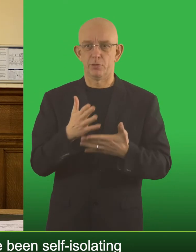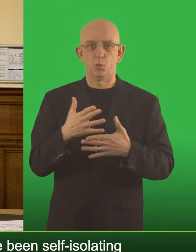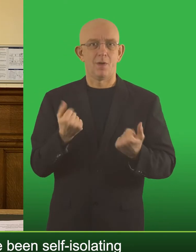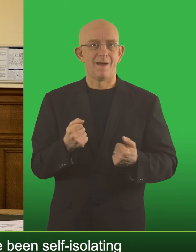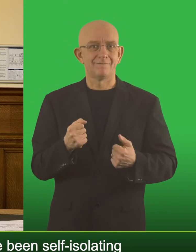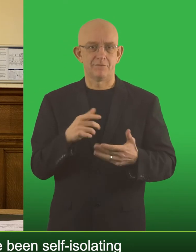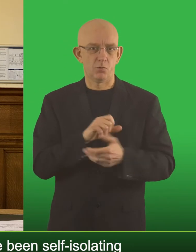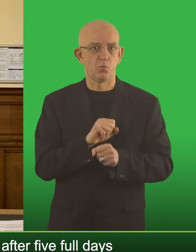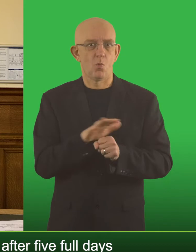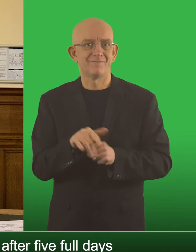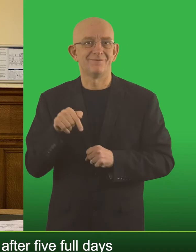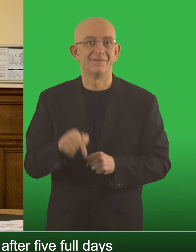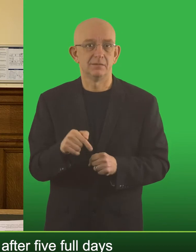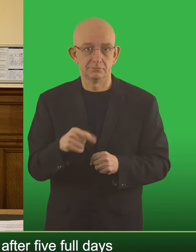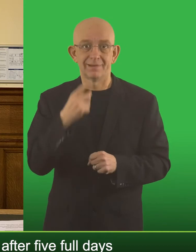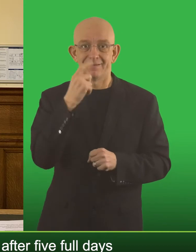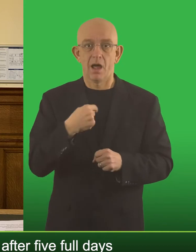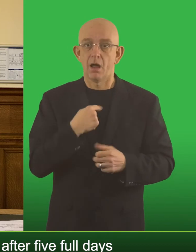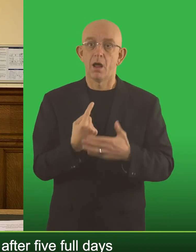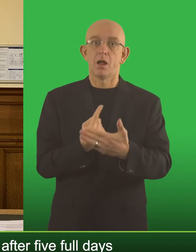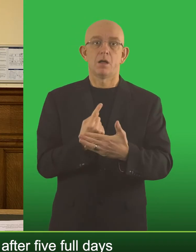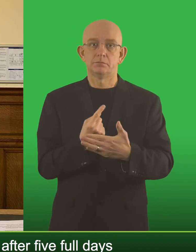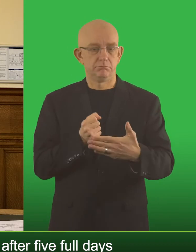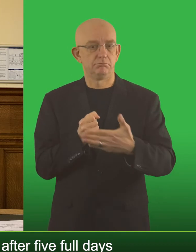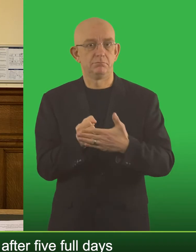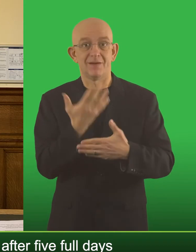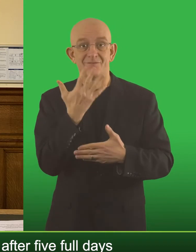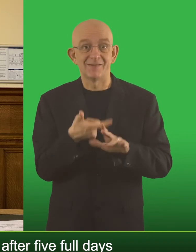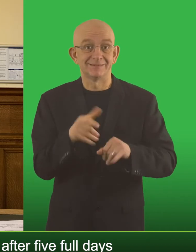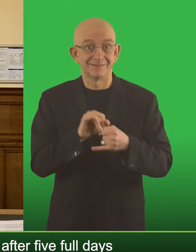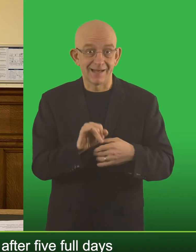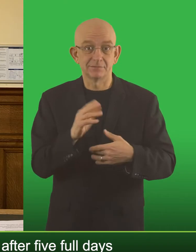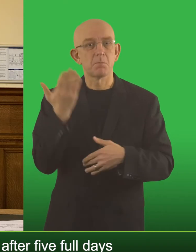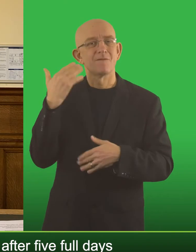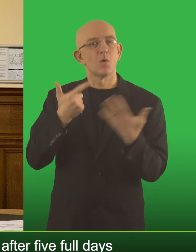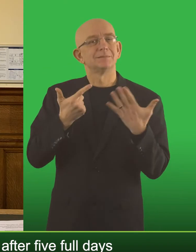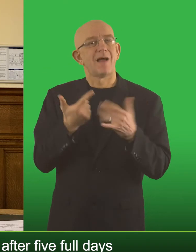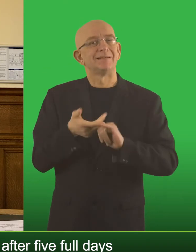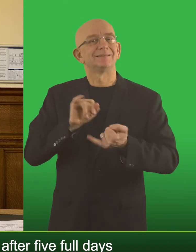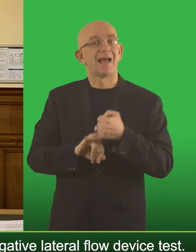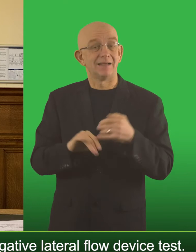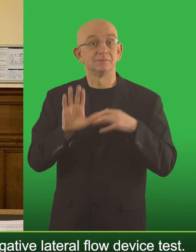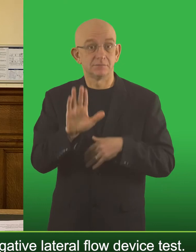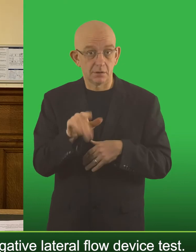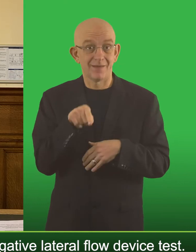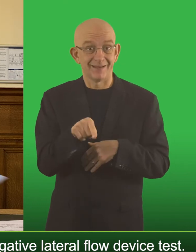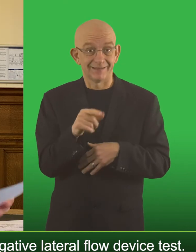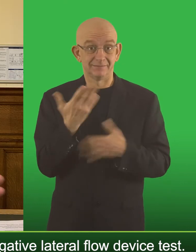because of COVID-19 infection will be able to end their isolation after five full days instead of the previous seven days.